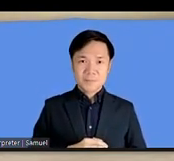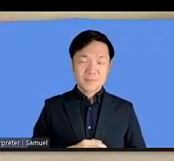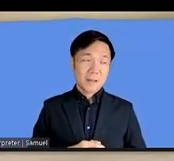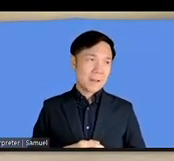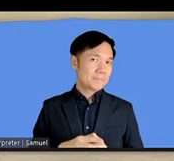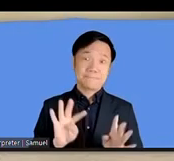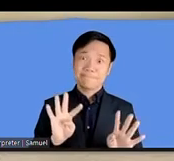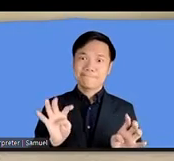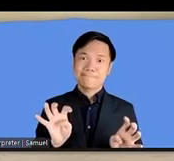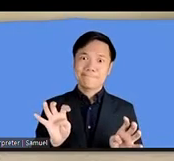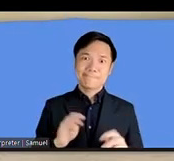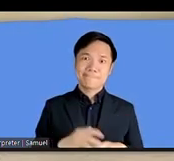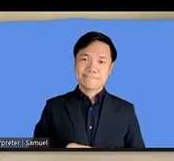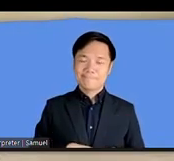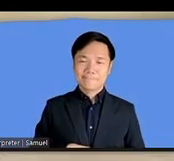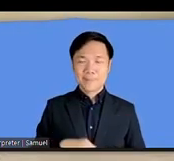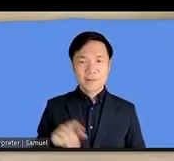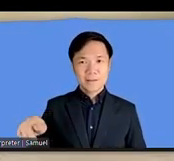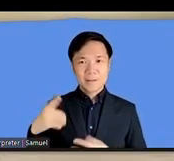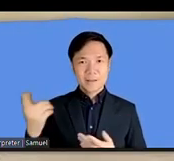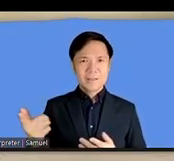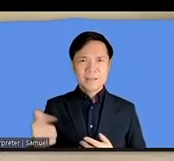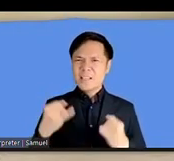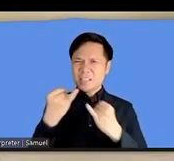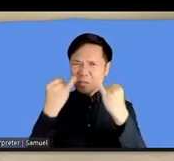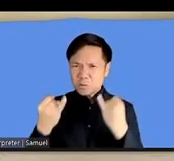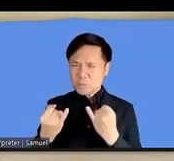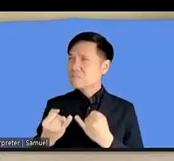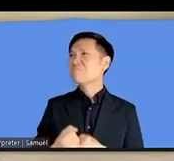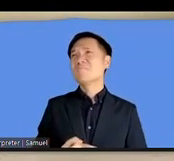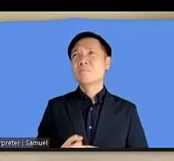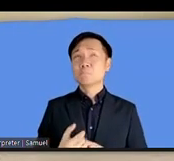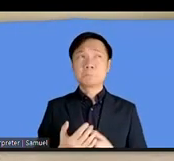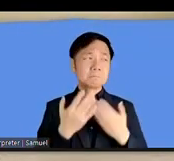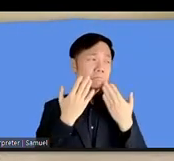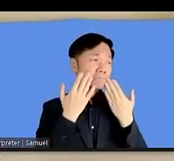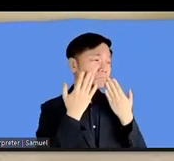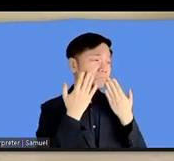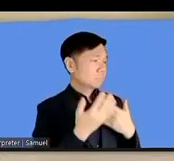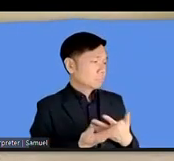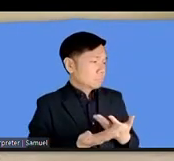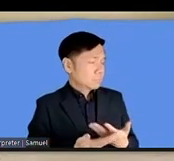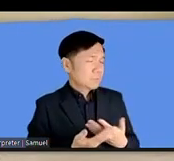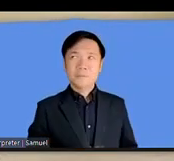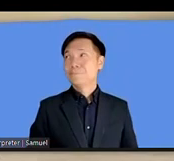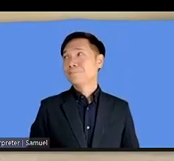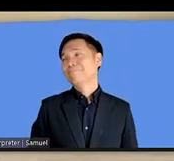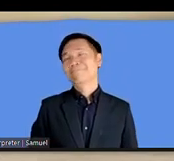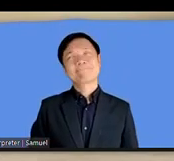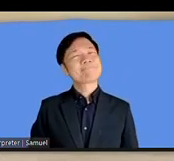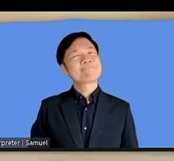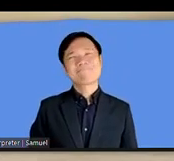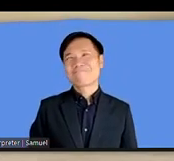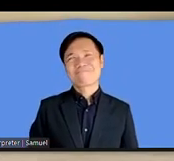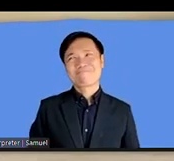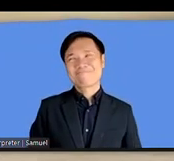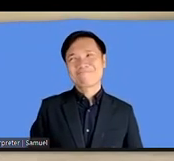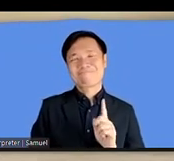that. Institutions cannot be forgiven, full stop. Any, any online comments, Deidre?